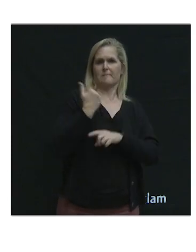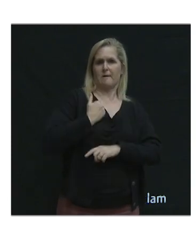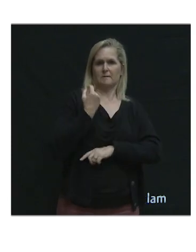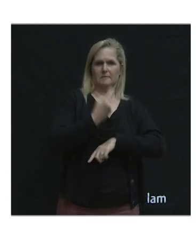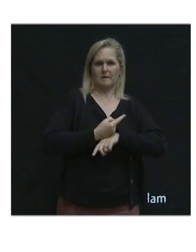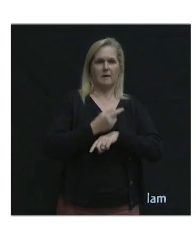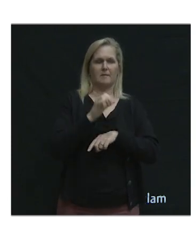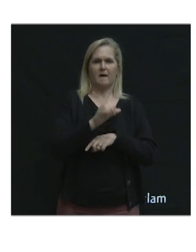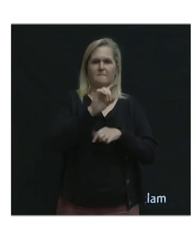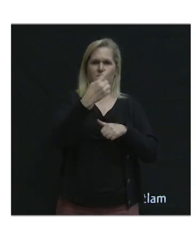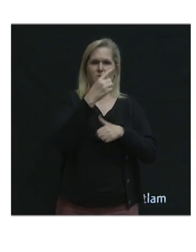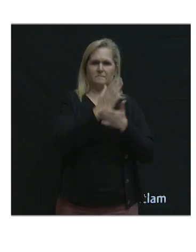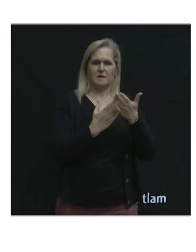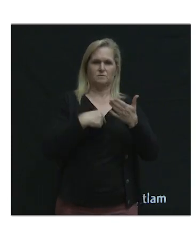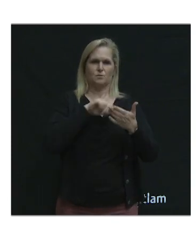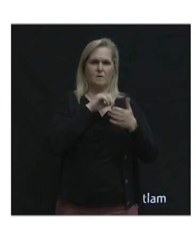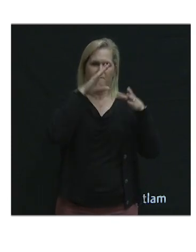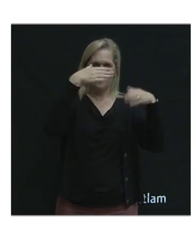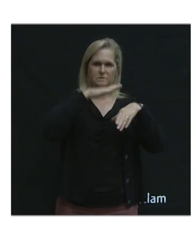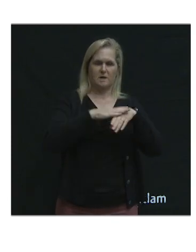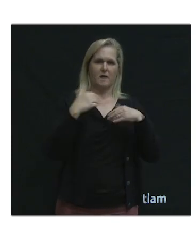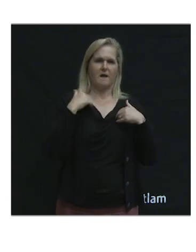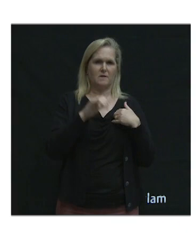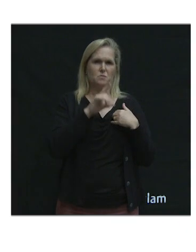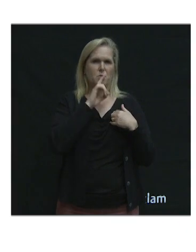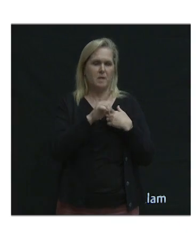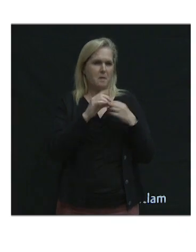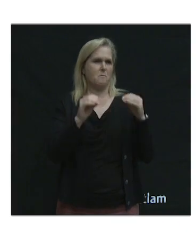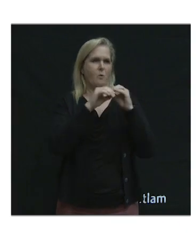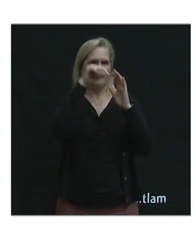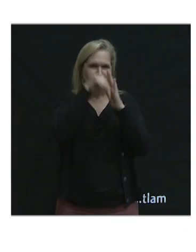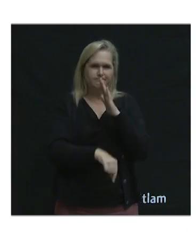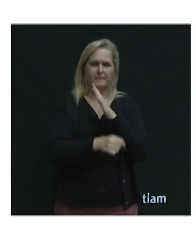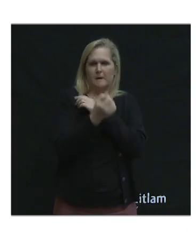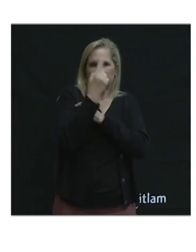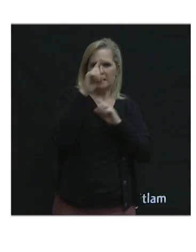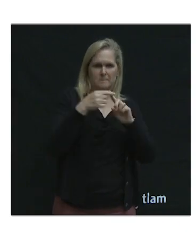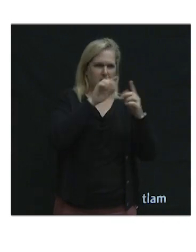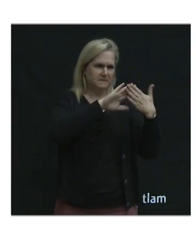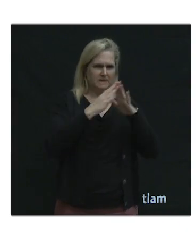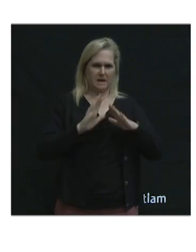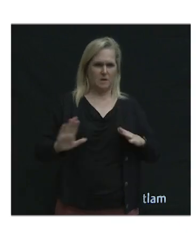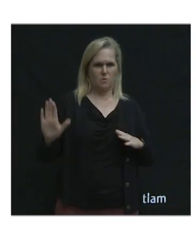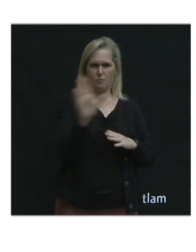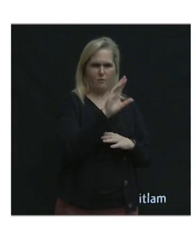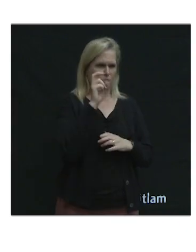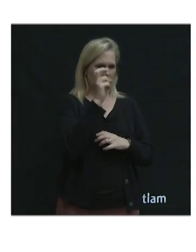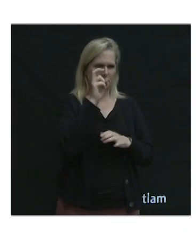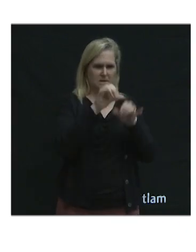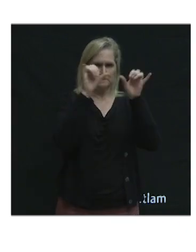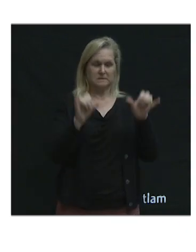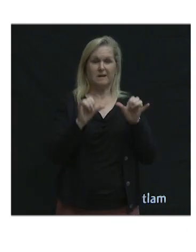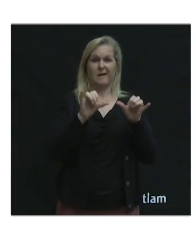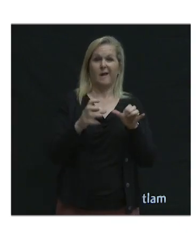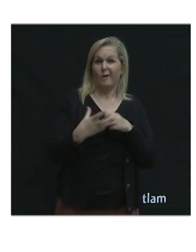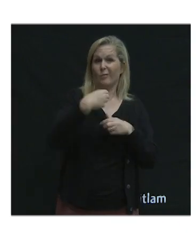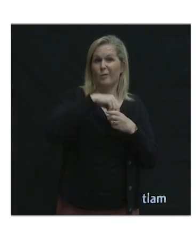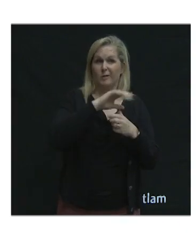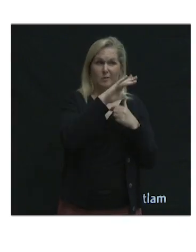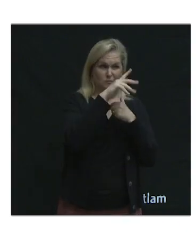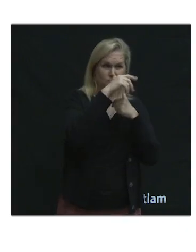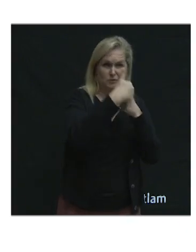is really focused on, uh, uh, getting a detailed understanding of the city's, uh, transportation system, including the challenges and